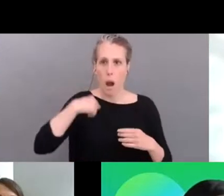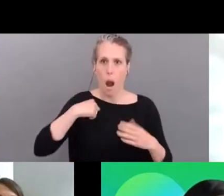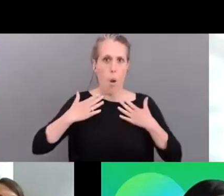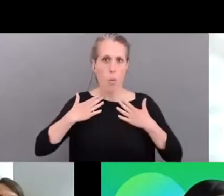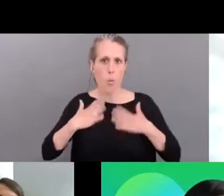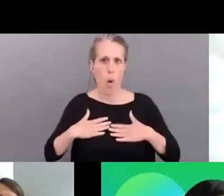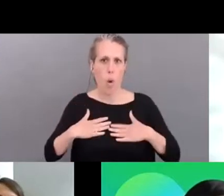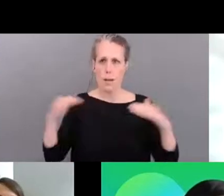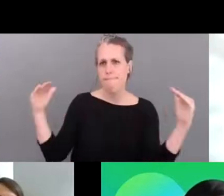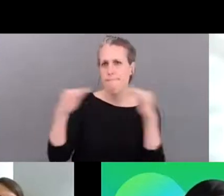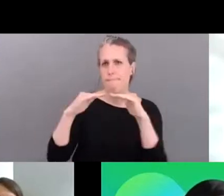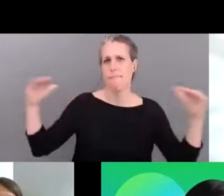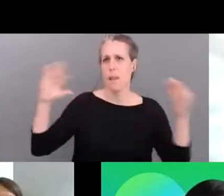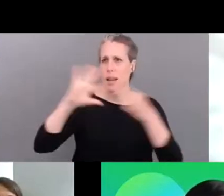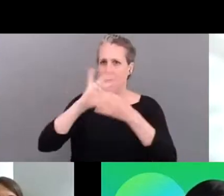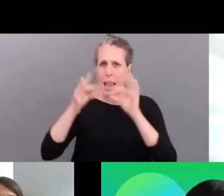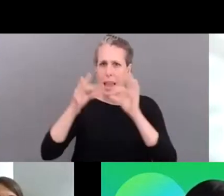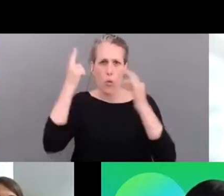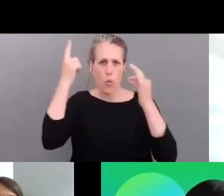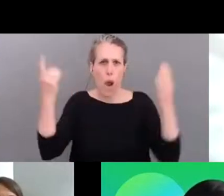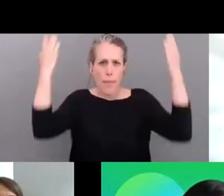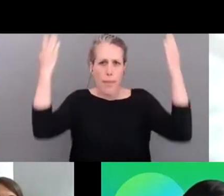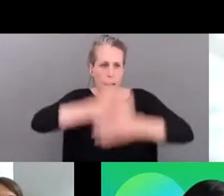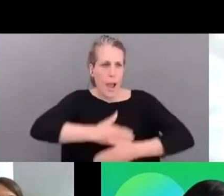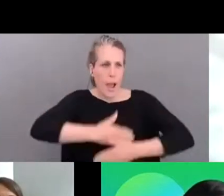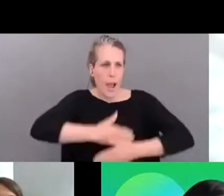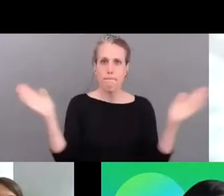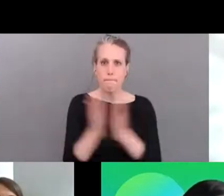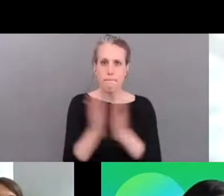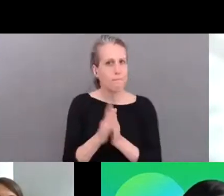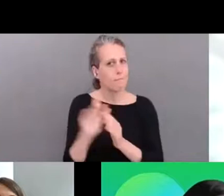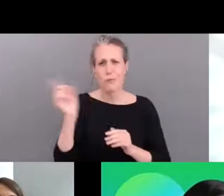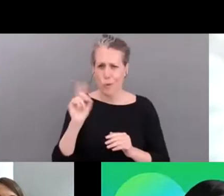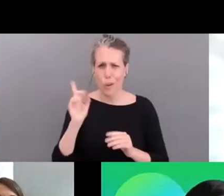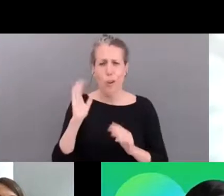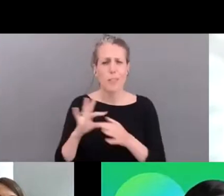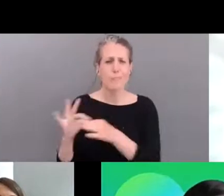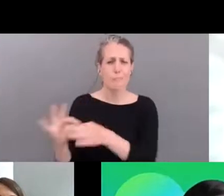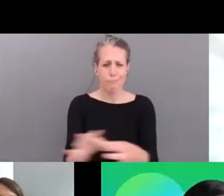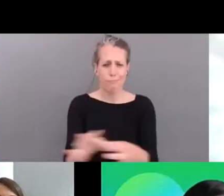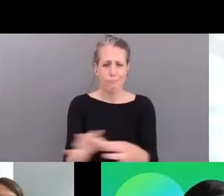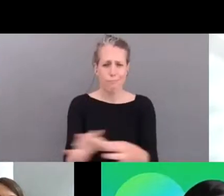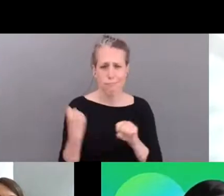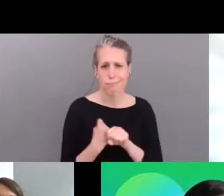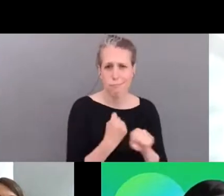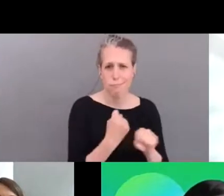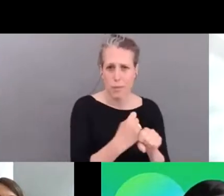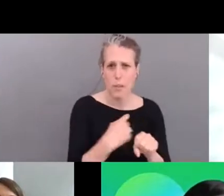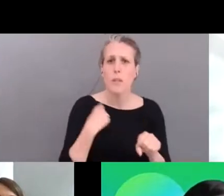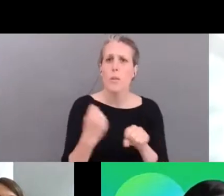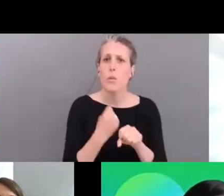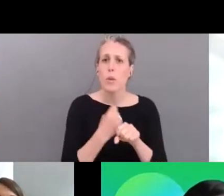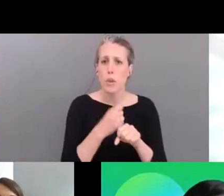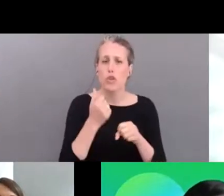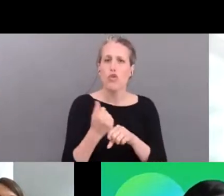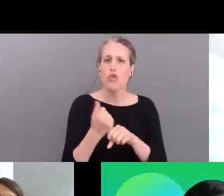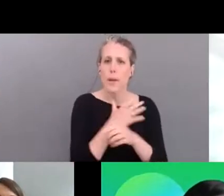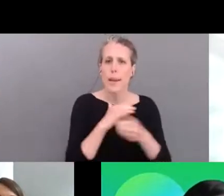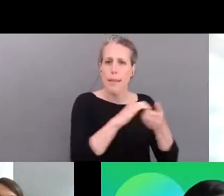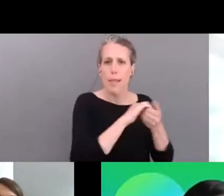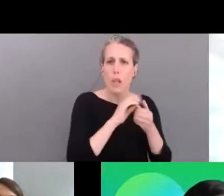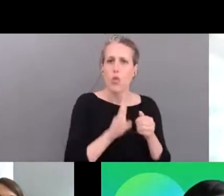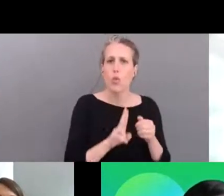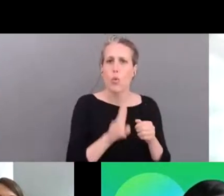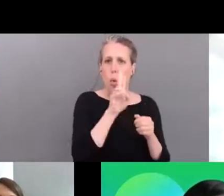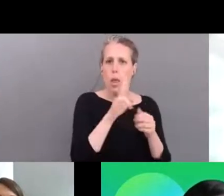to build and build that together so we've been working with the green sports alliance in north america that exists for 10 years now